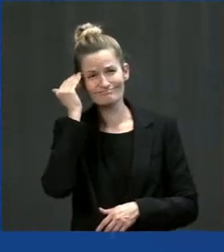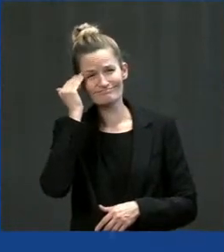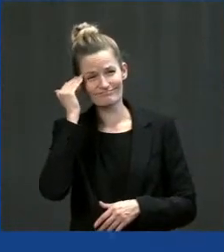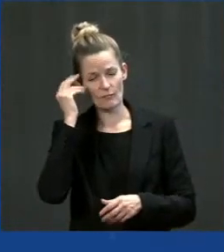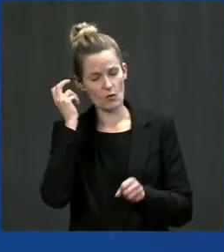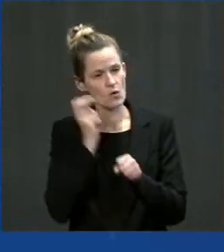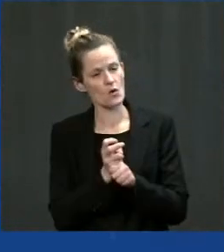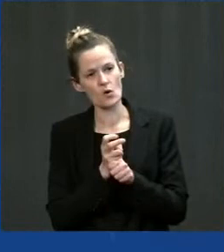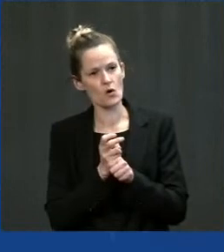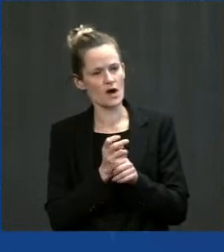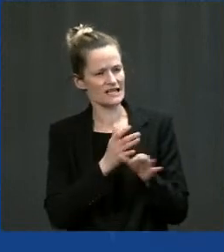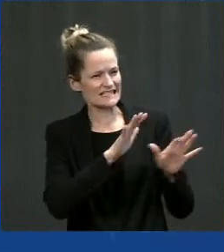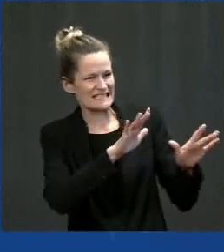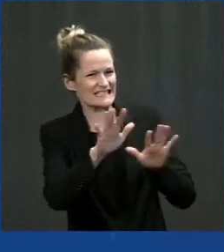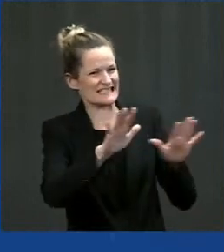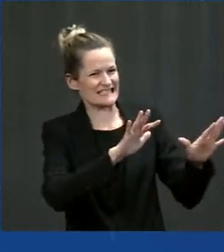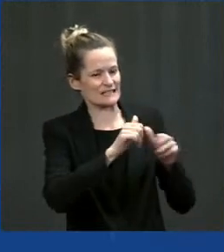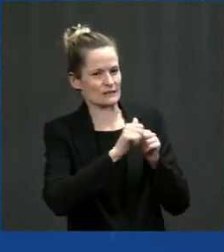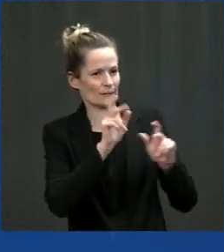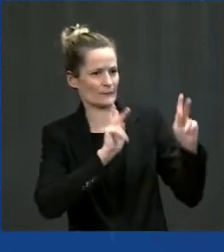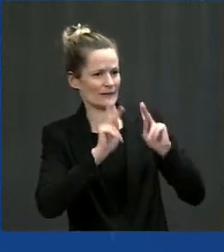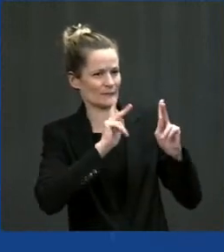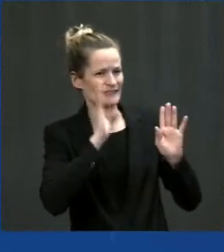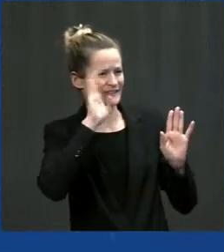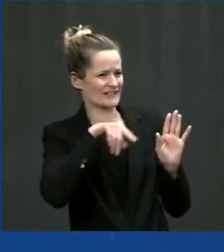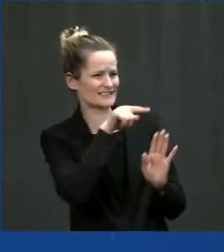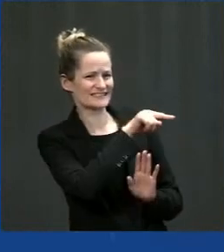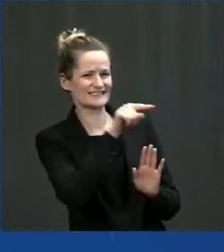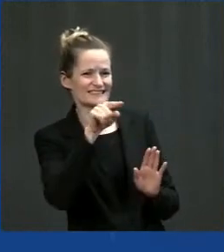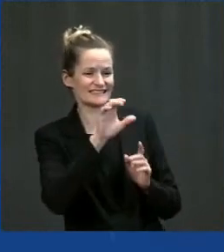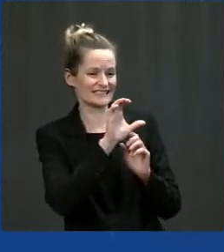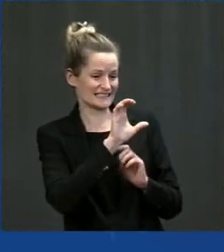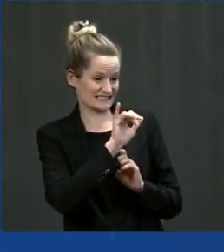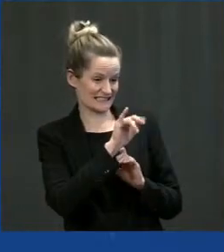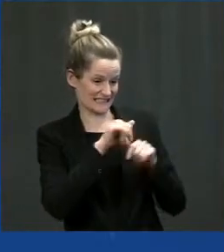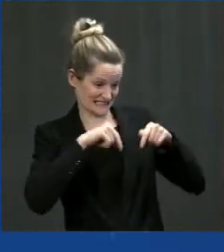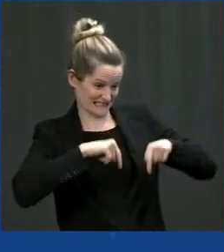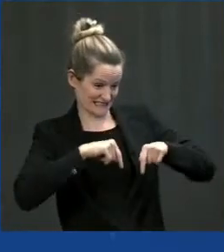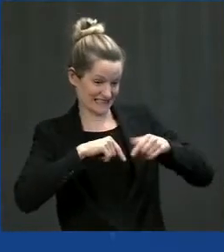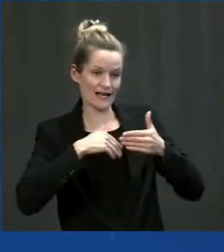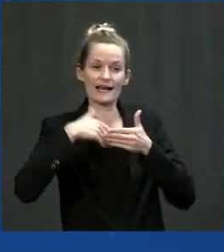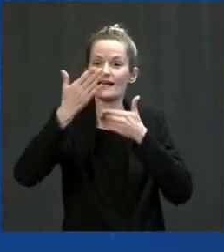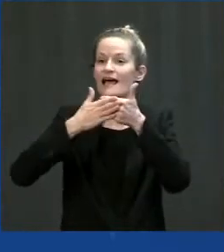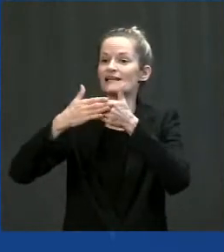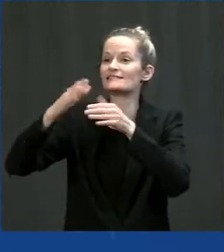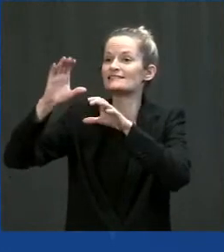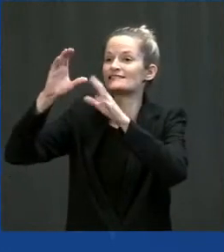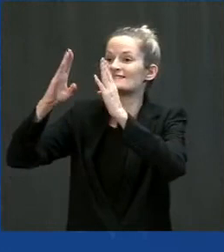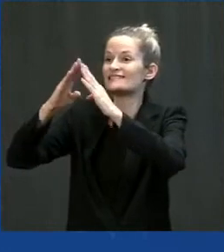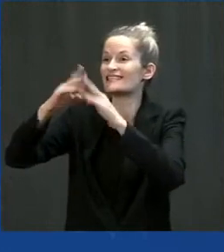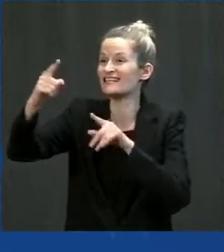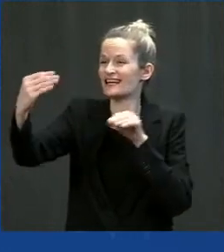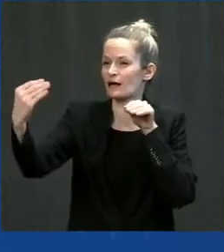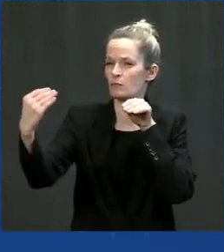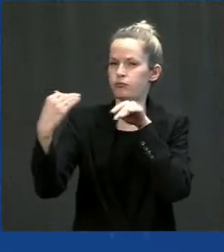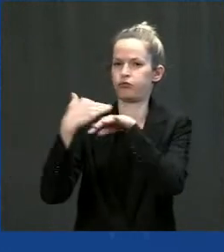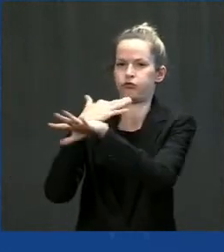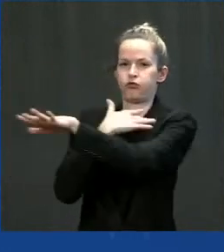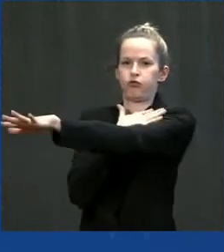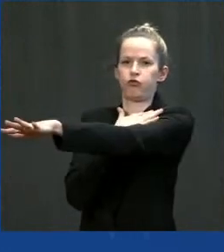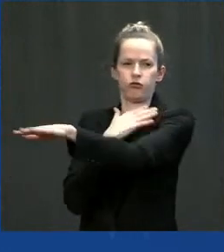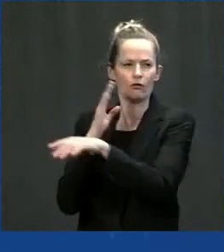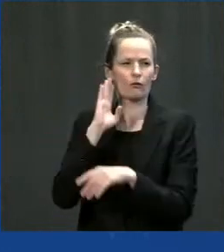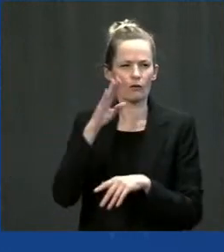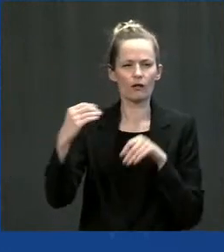overlap cities and towns and the like, that, you know, it all affects you. You don't have it all. So thank you for your support.